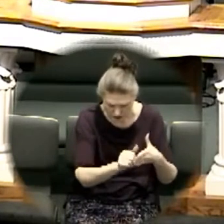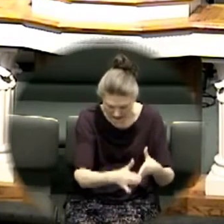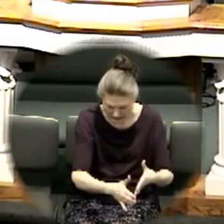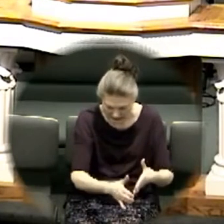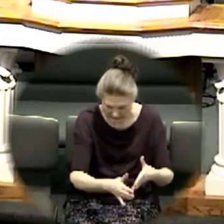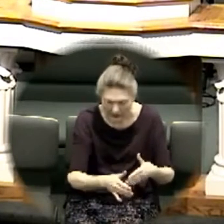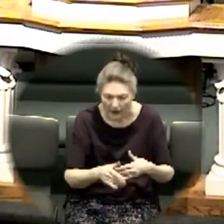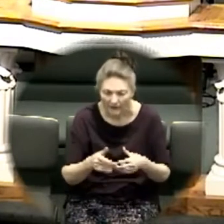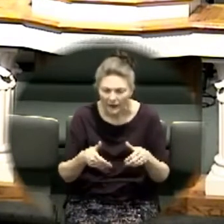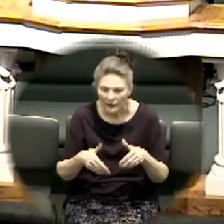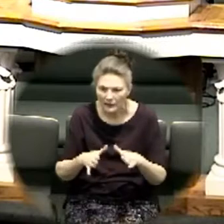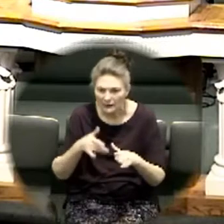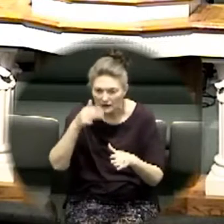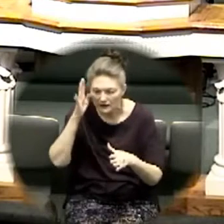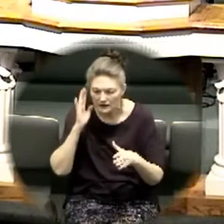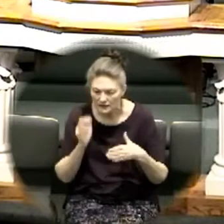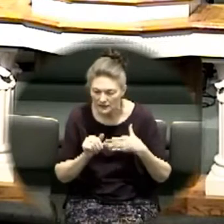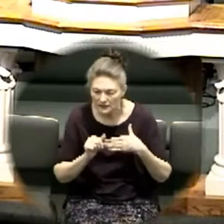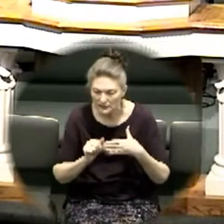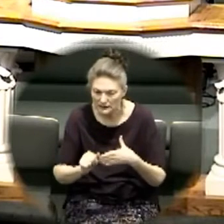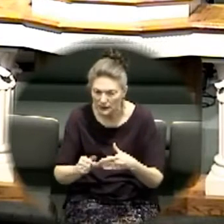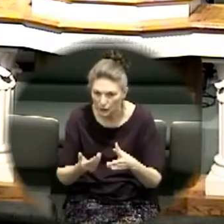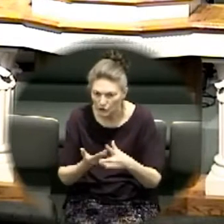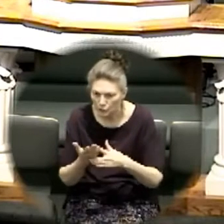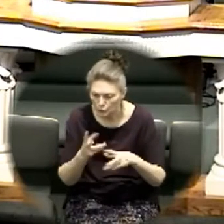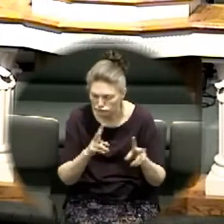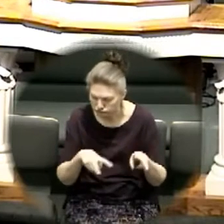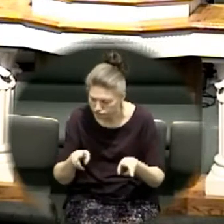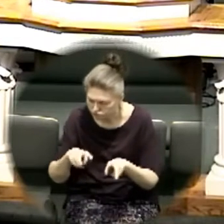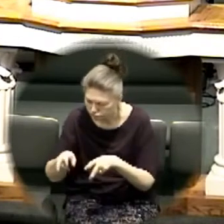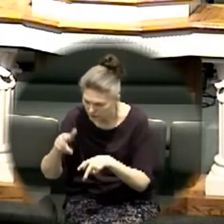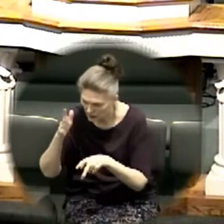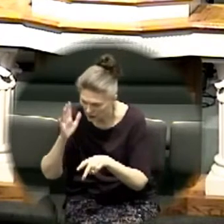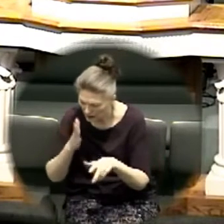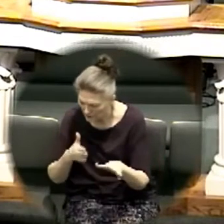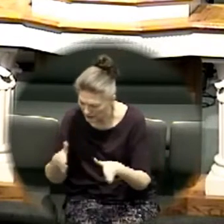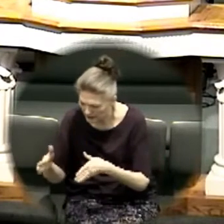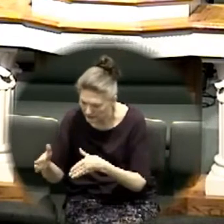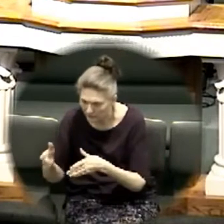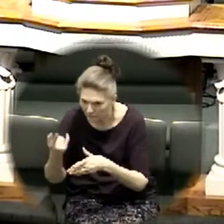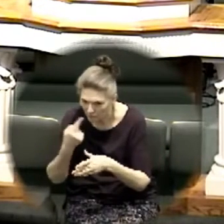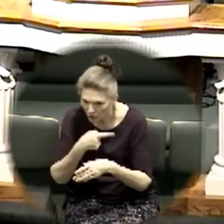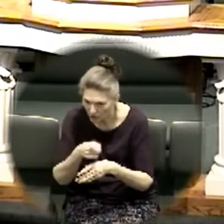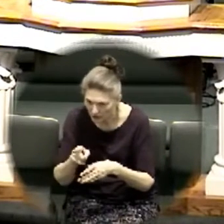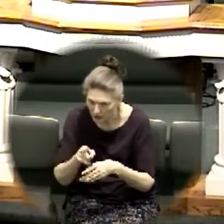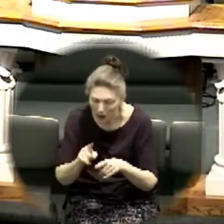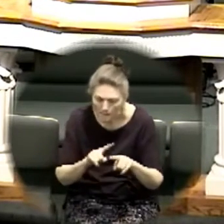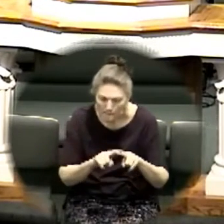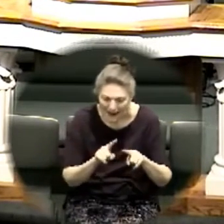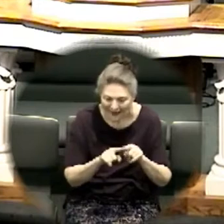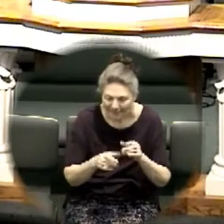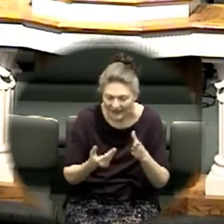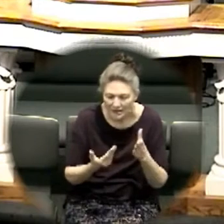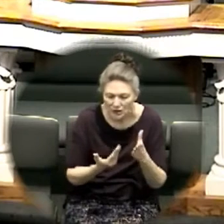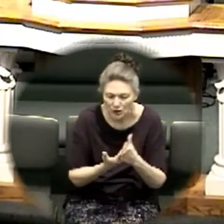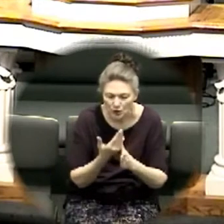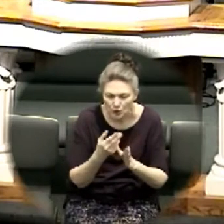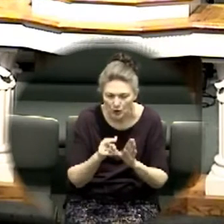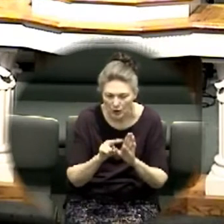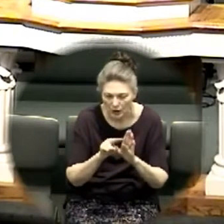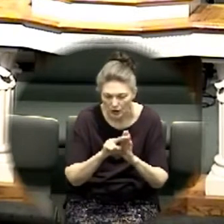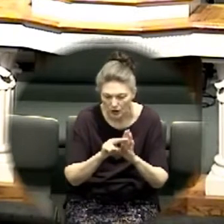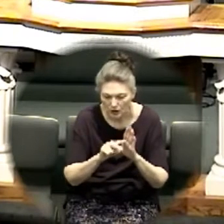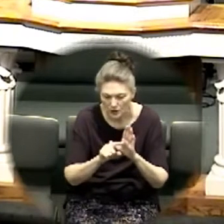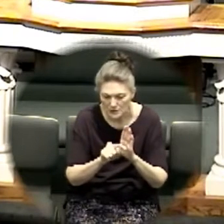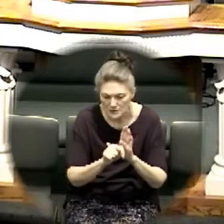lead them through the journey that god had for them but in the new testament they carried the